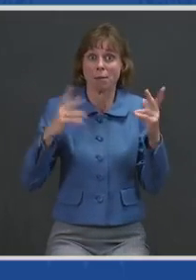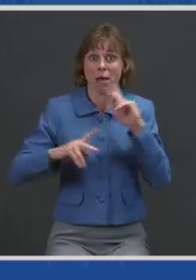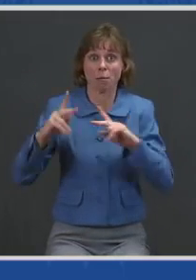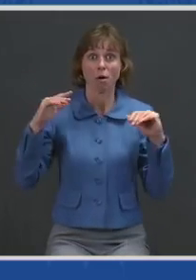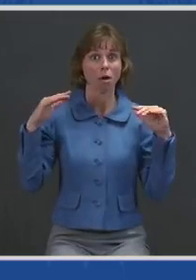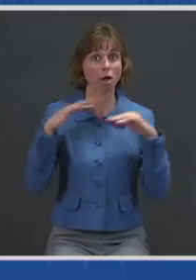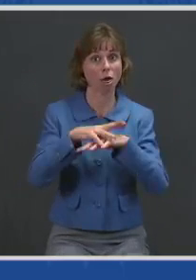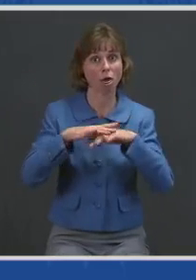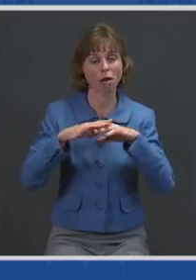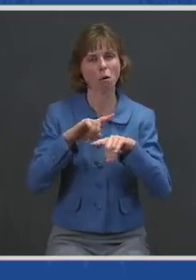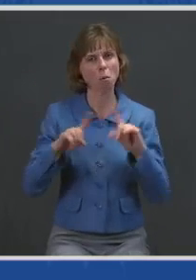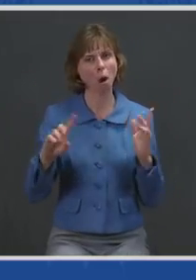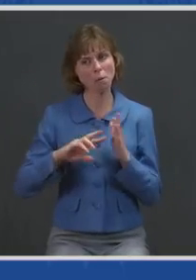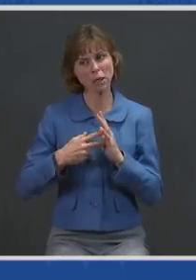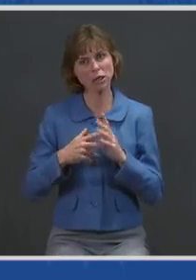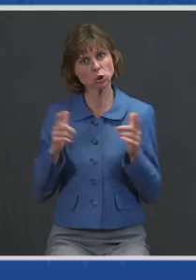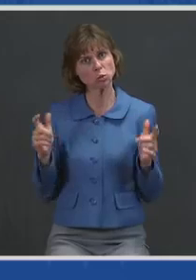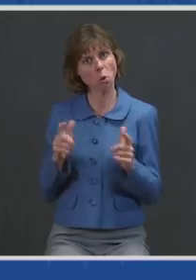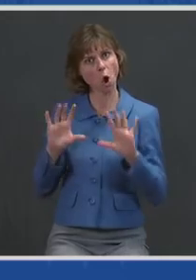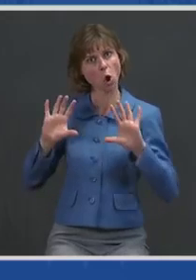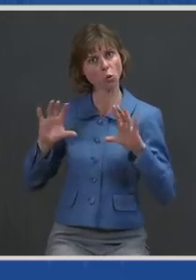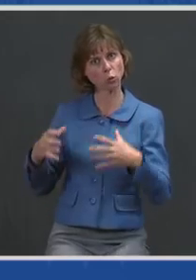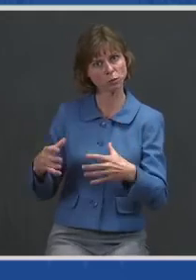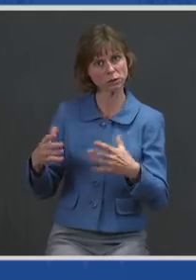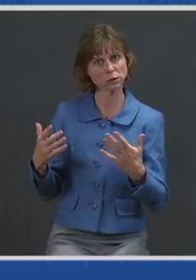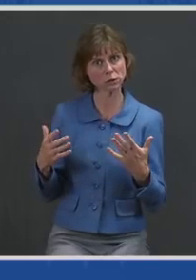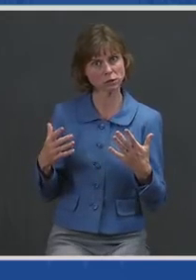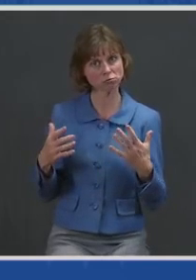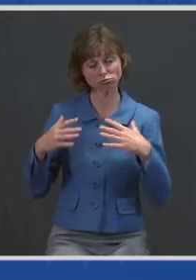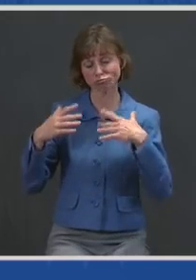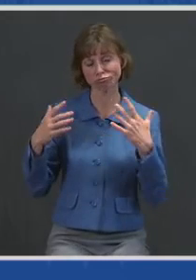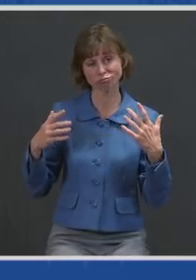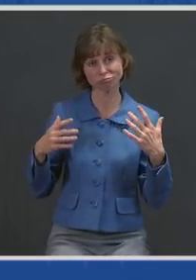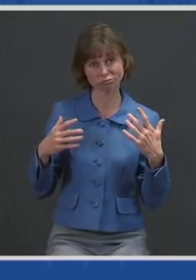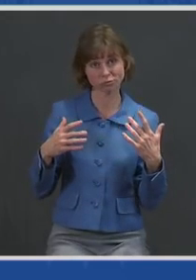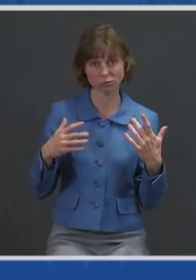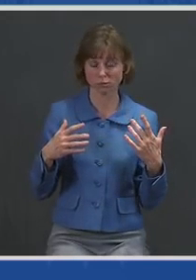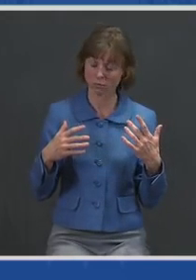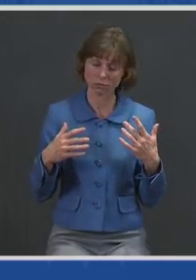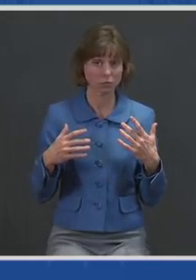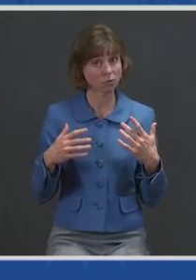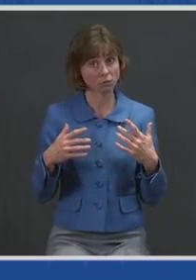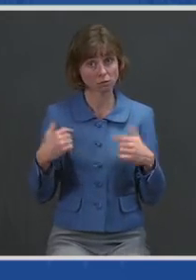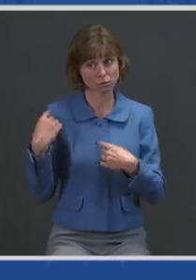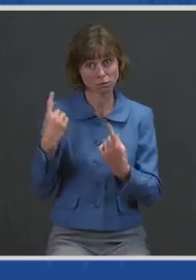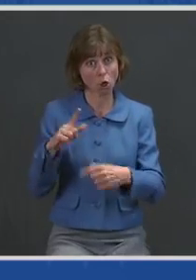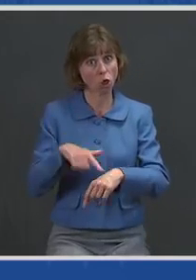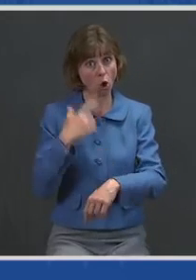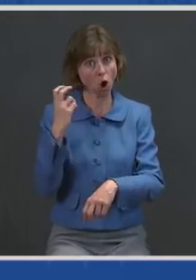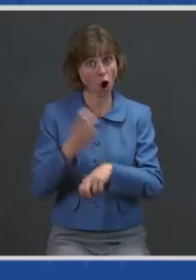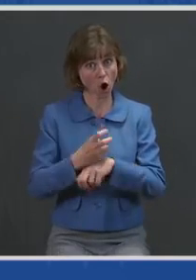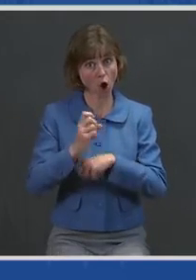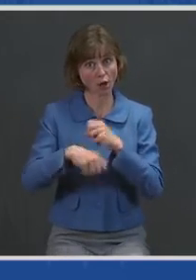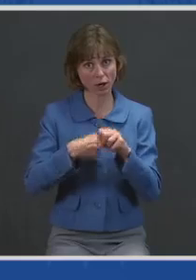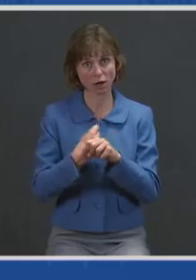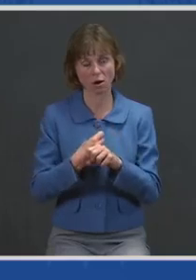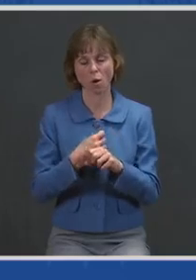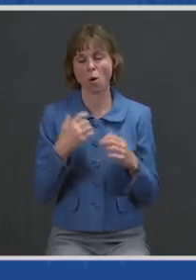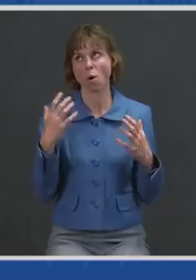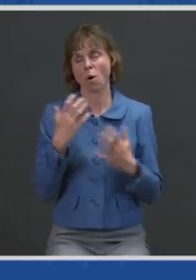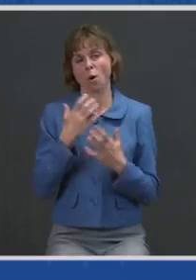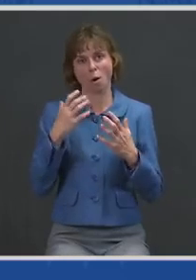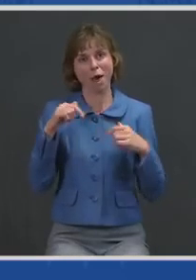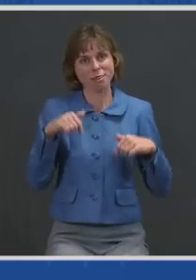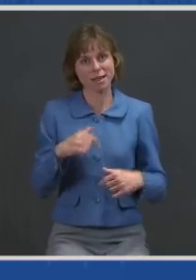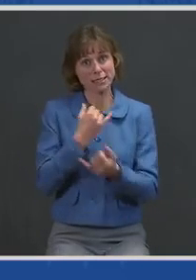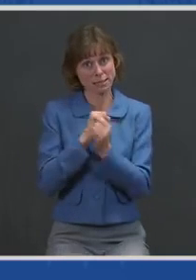small groups will be able to get together. After this long, hard year, that will make this Independence Day